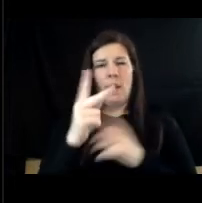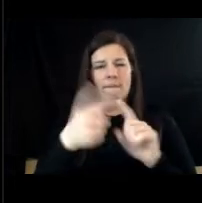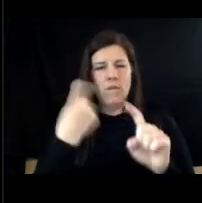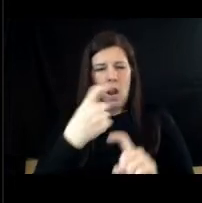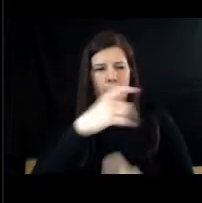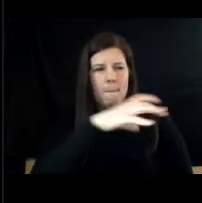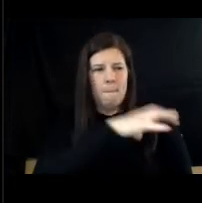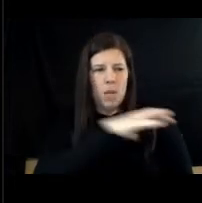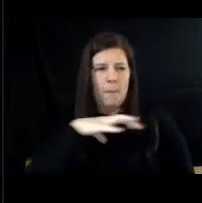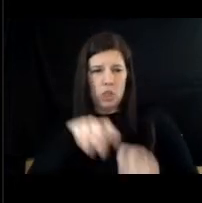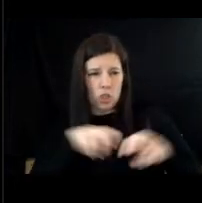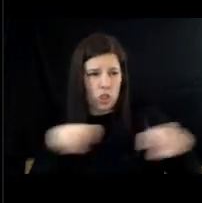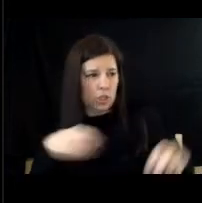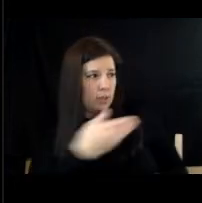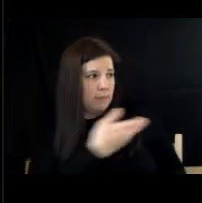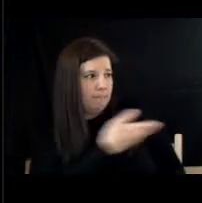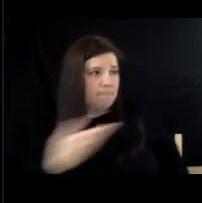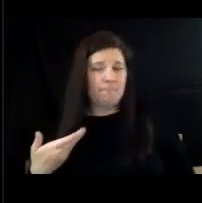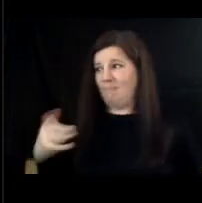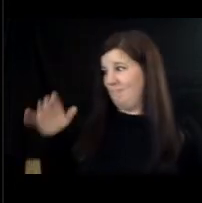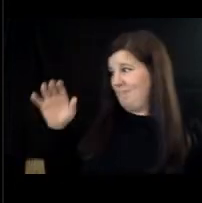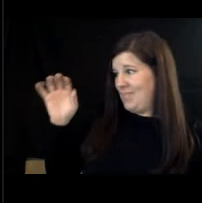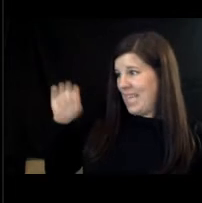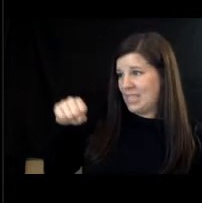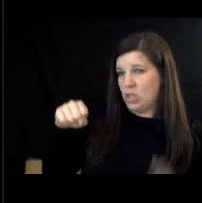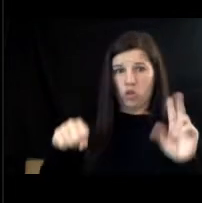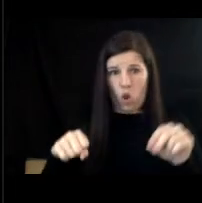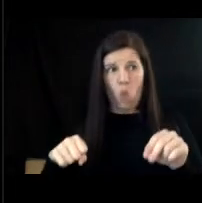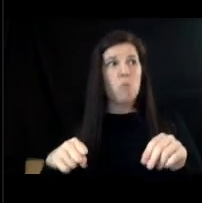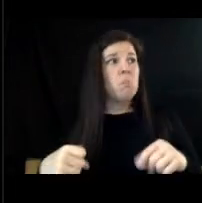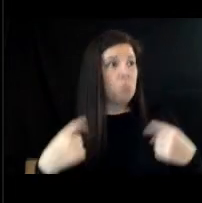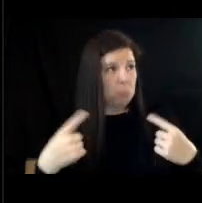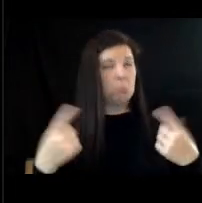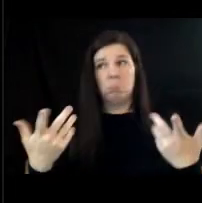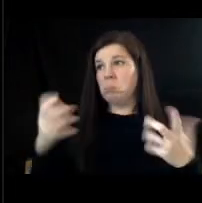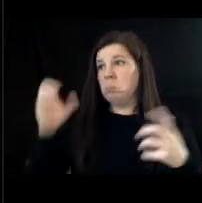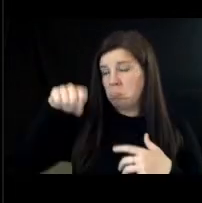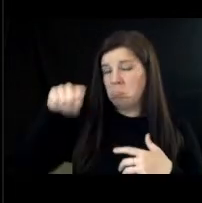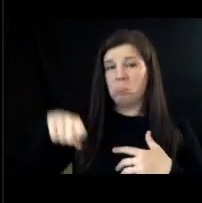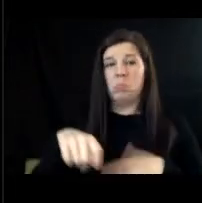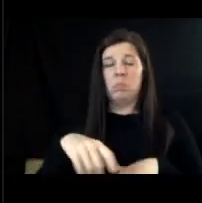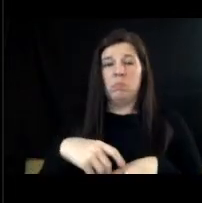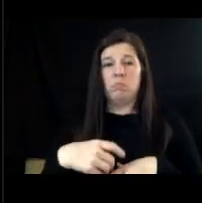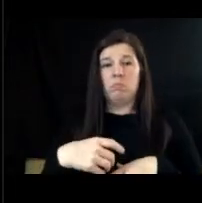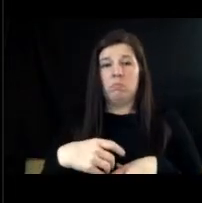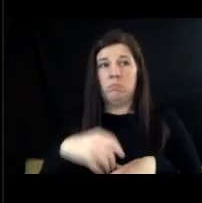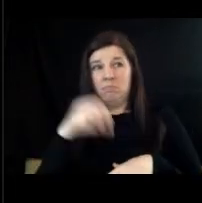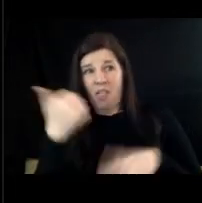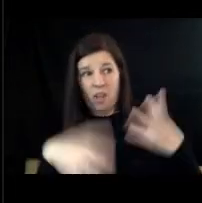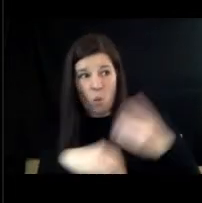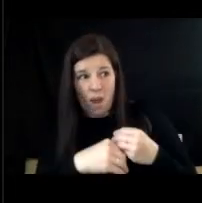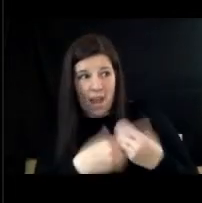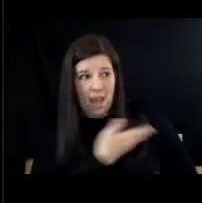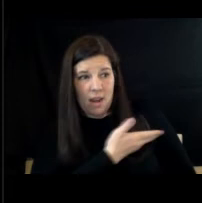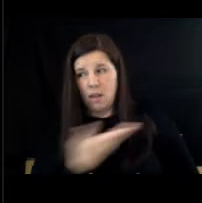any commissioners we have a yes from commissioner hey just a nod and a yes anything else additional from my colleagues yeah yeah i